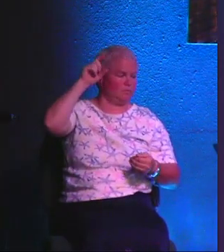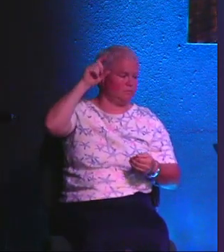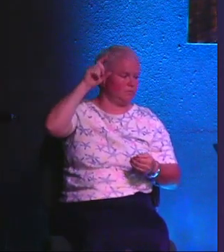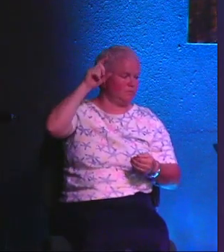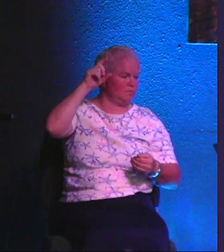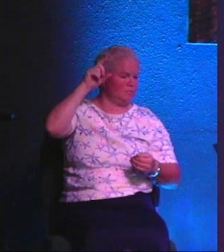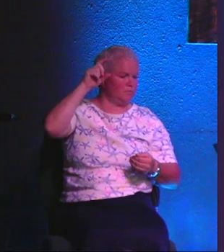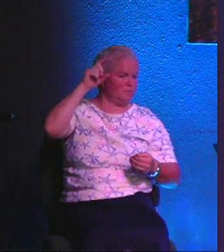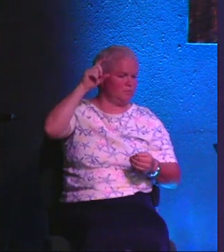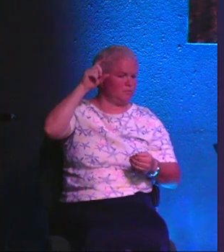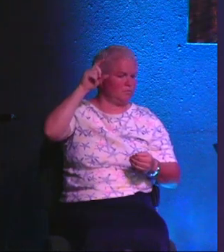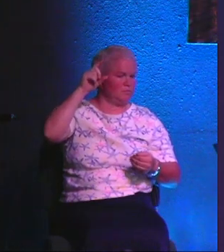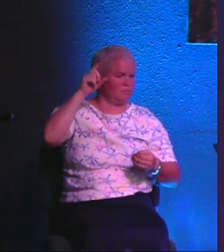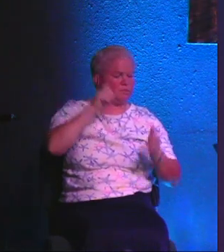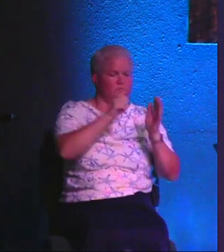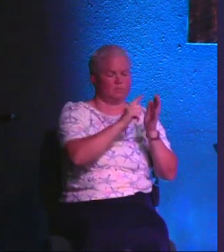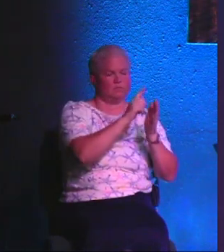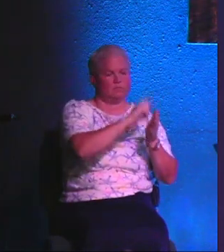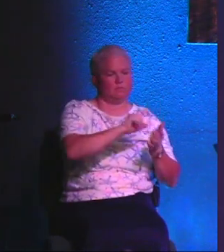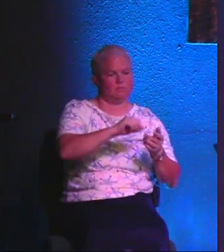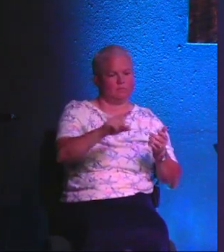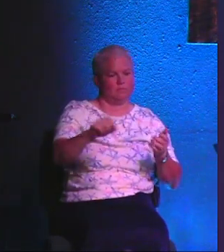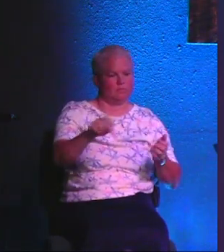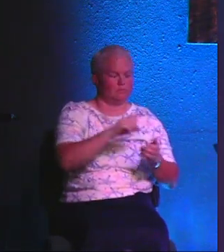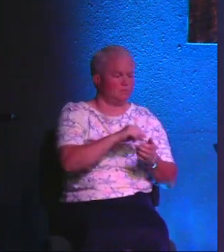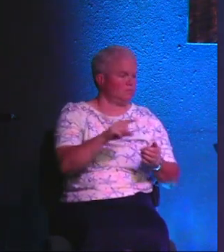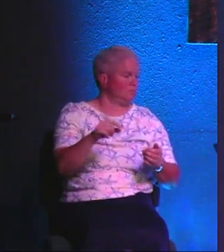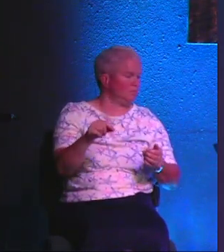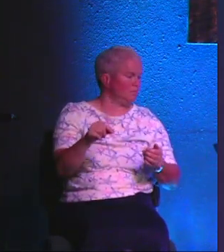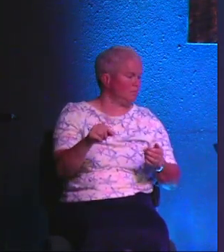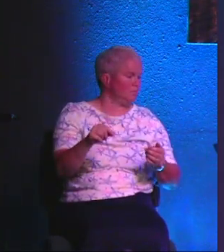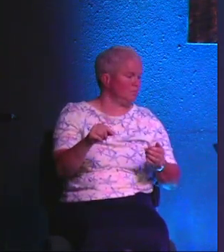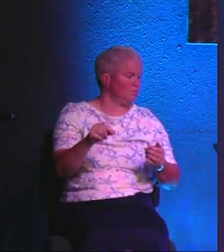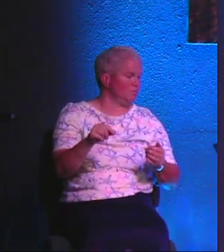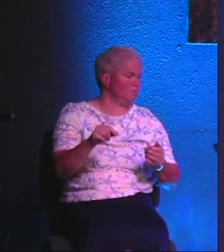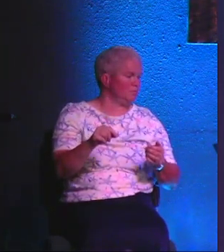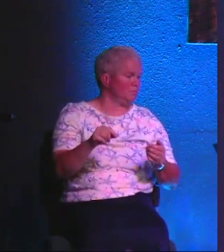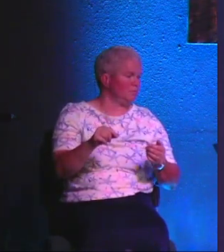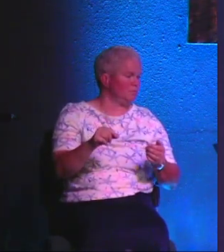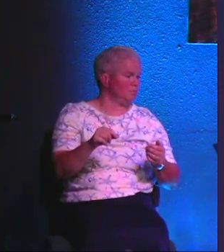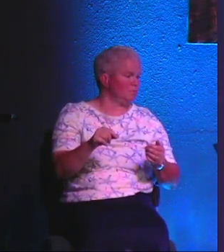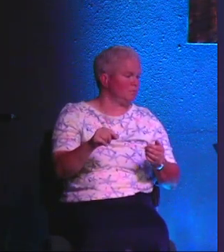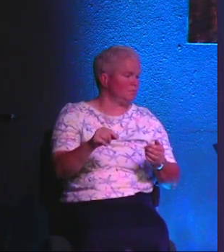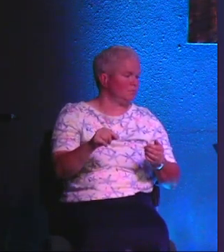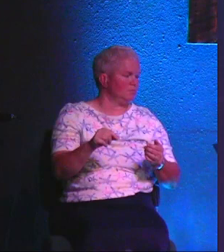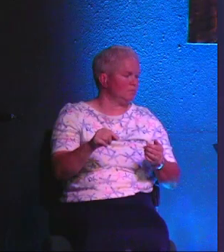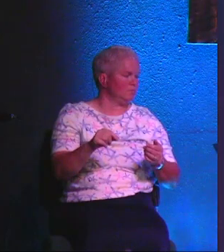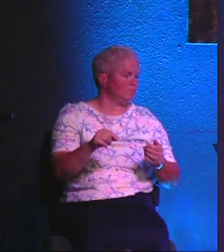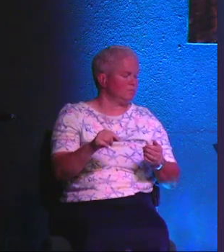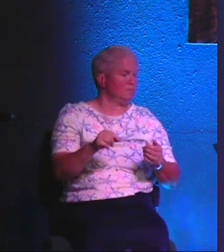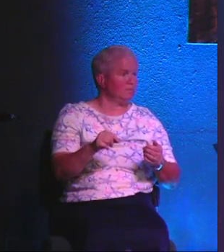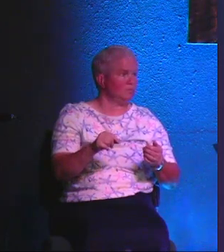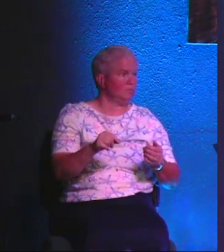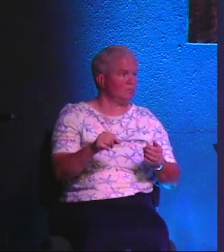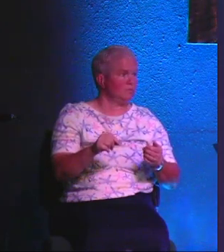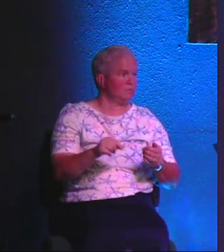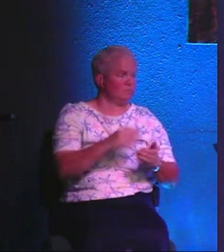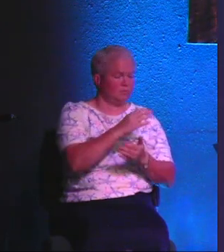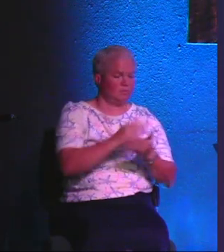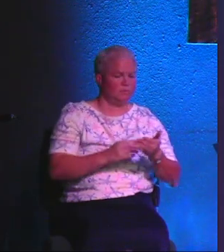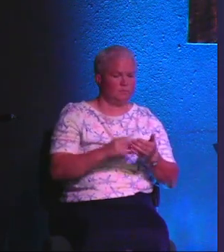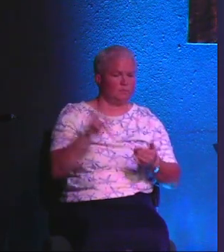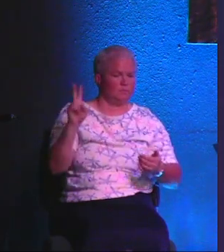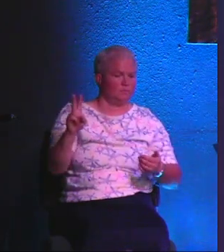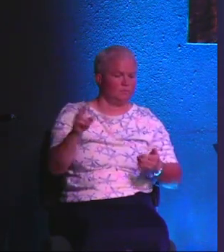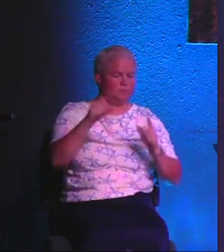that this letter was written so long ago within the context of the Colossian church and what was going on there, but